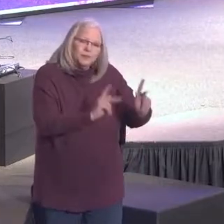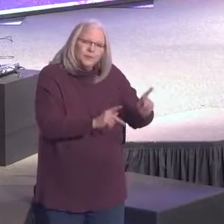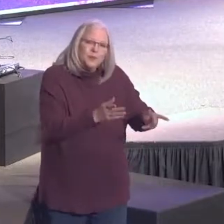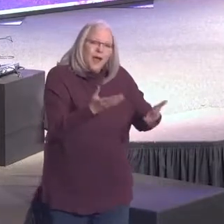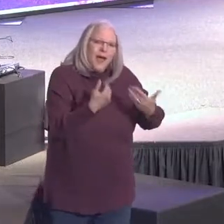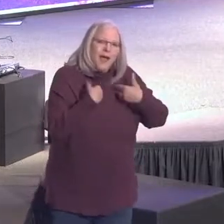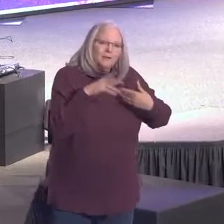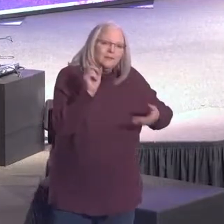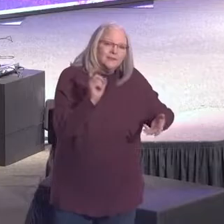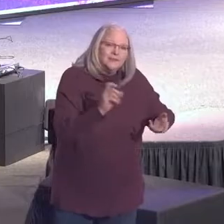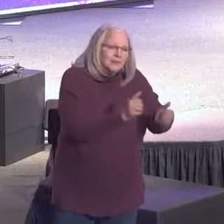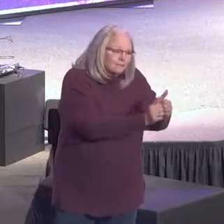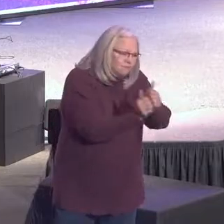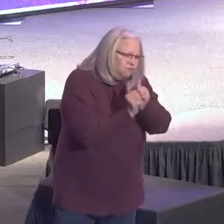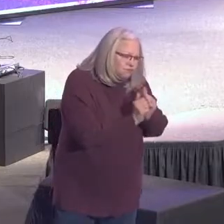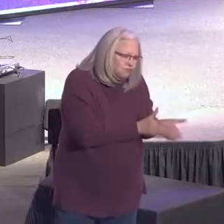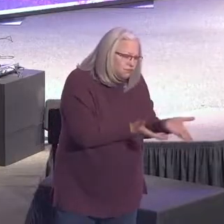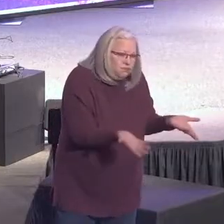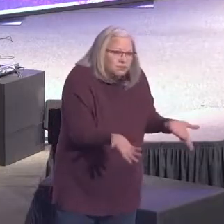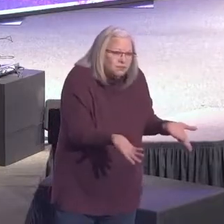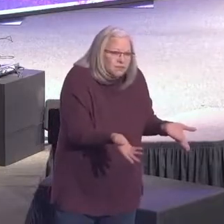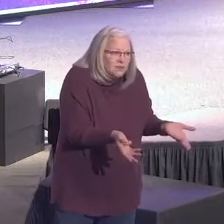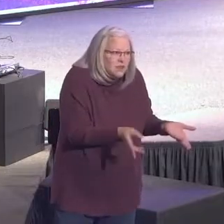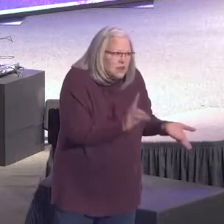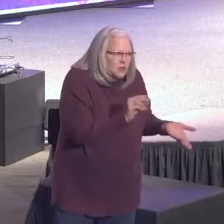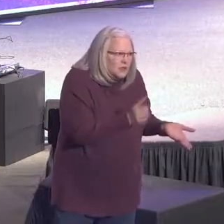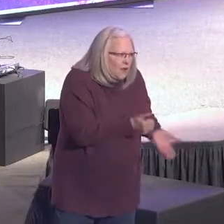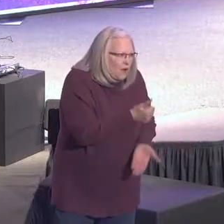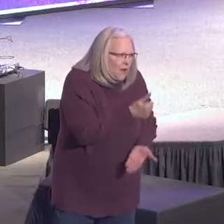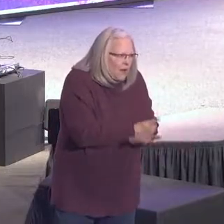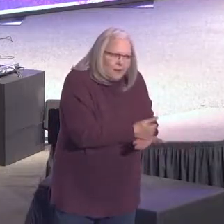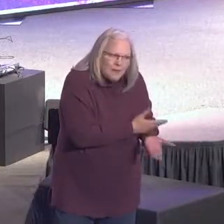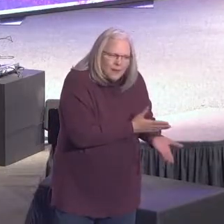together. That didn't get too many amens here this morning.